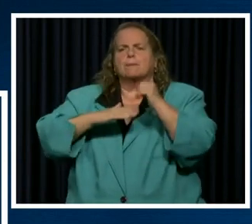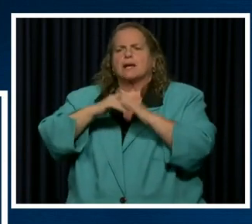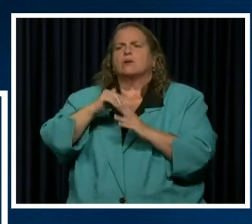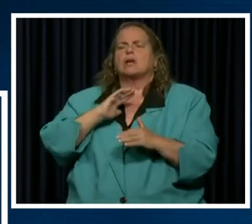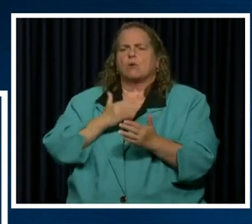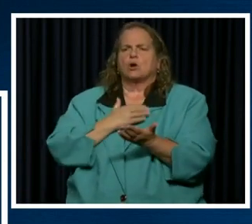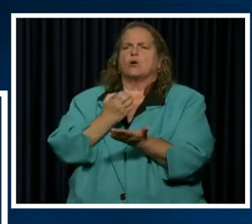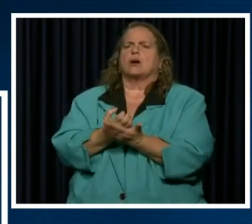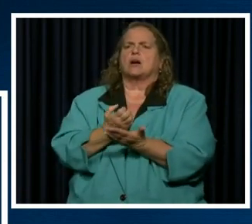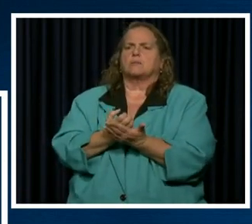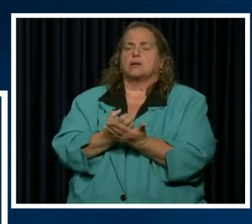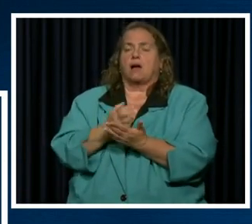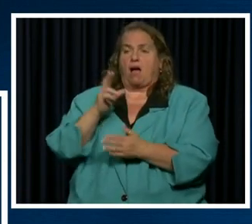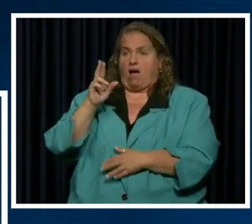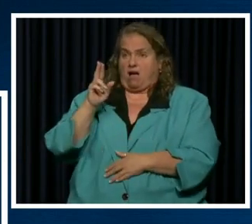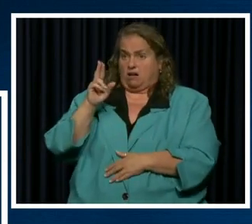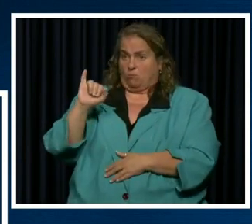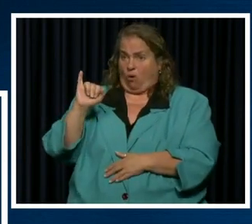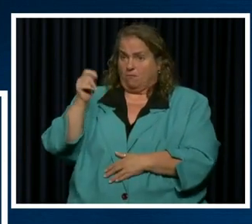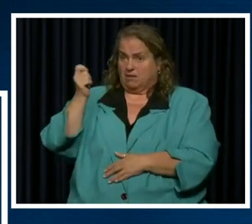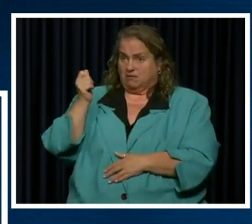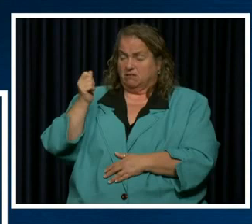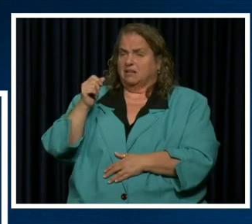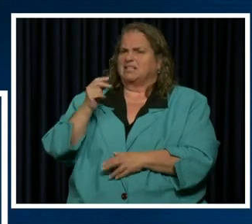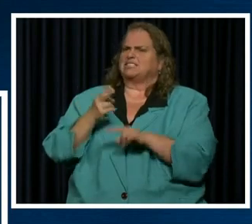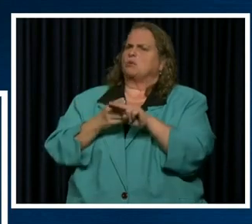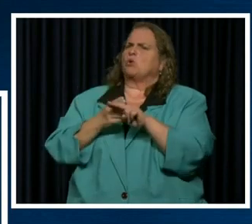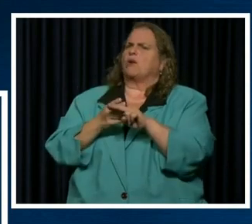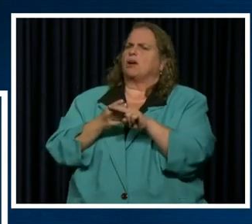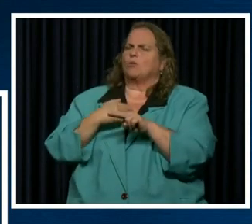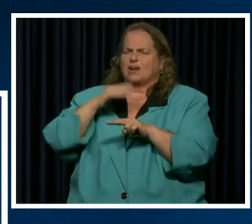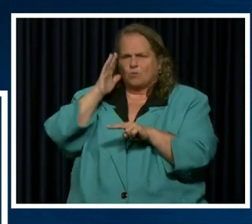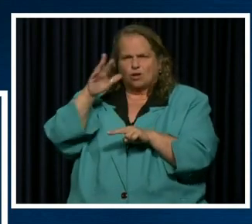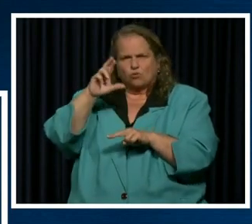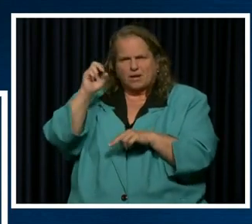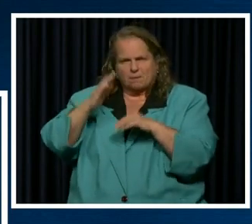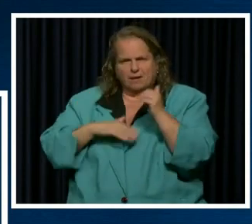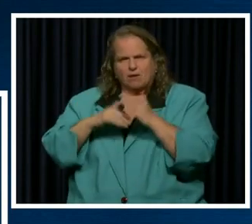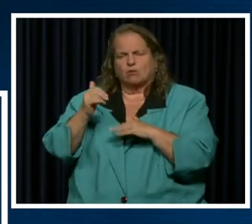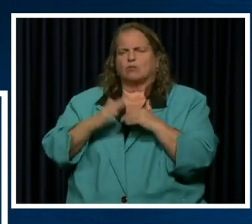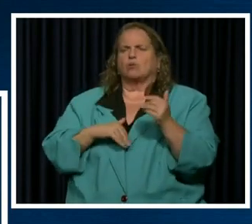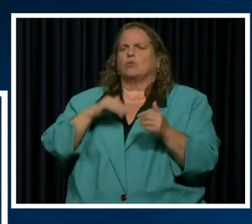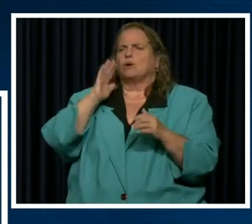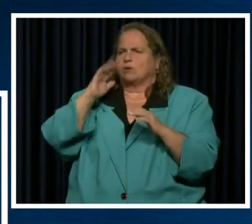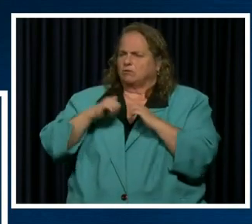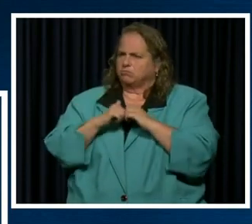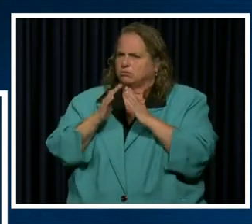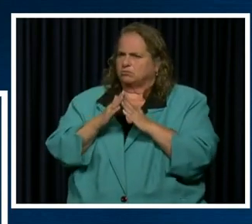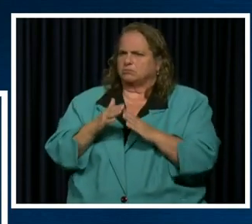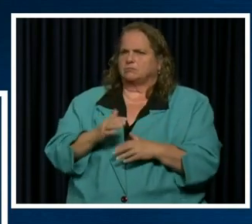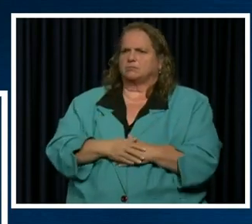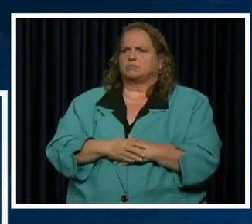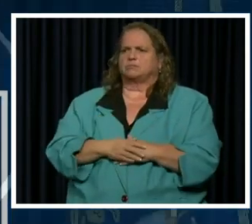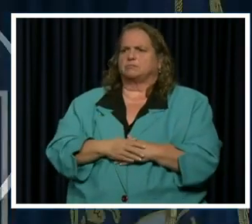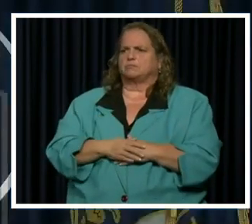temporary. We will rebuild. We will reboot. I have confidence in you and I know that we can do this.